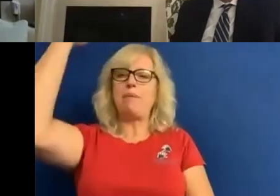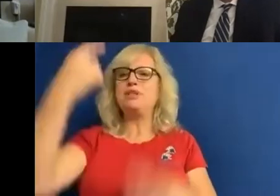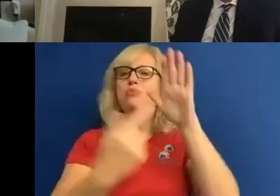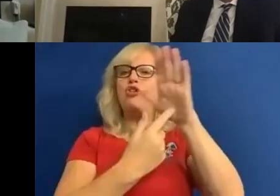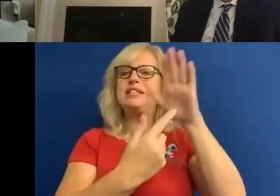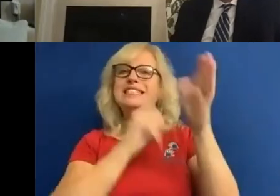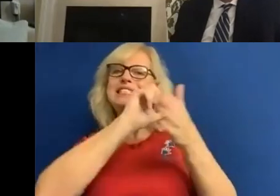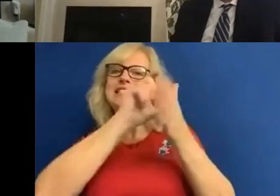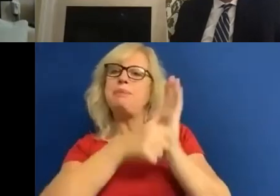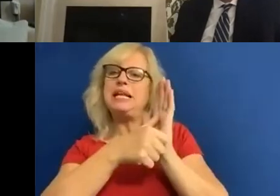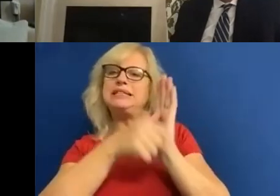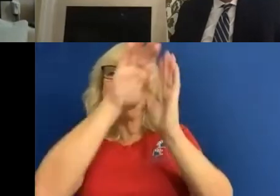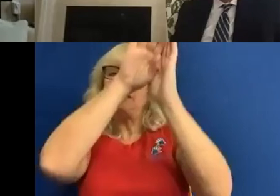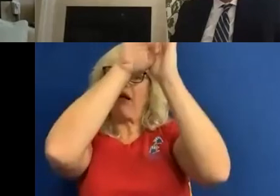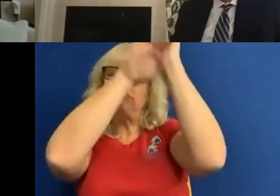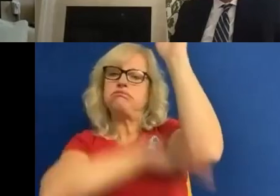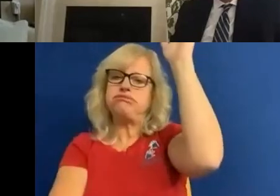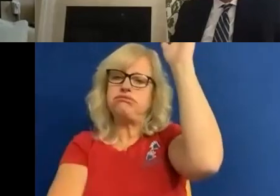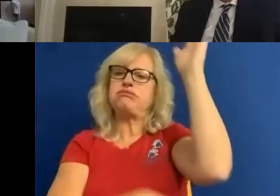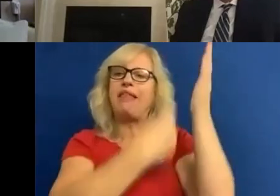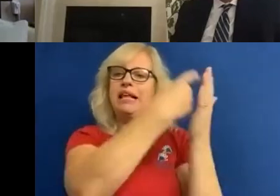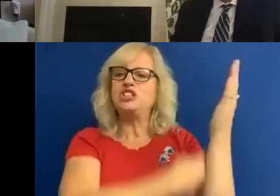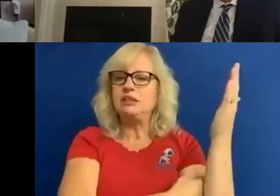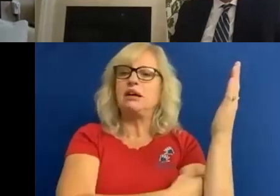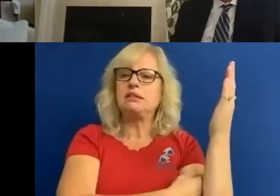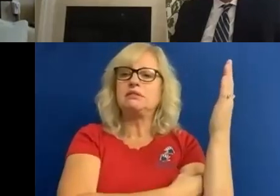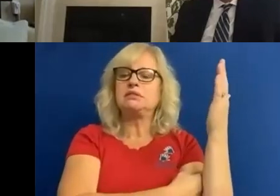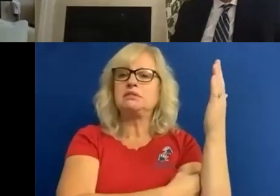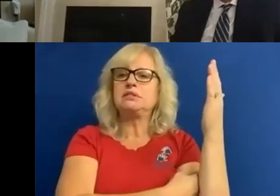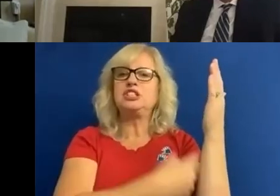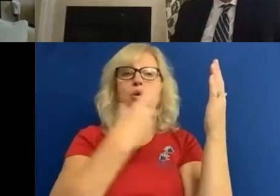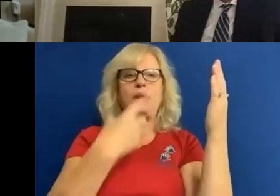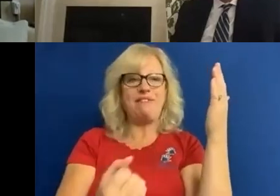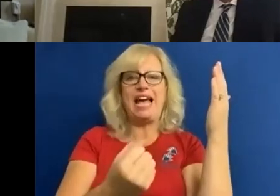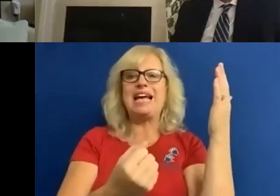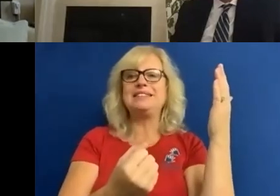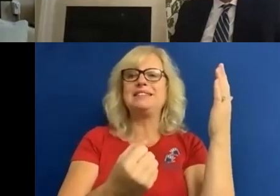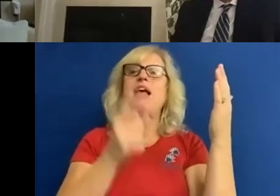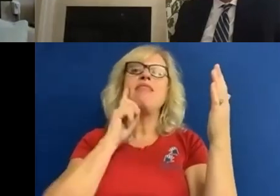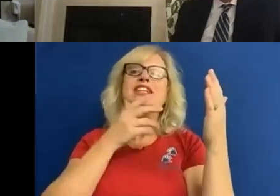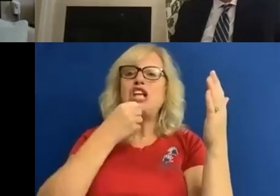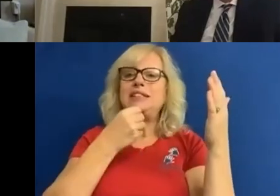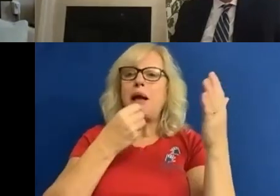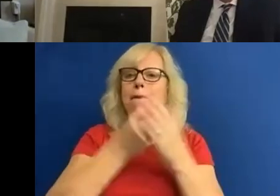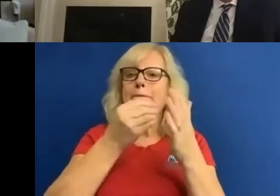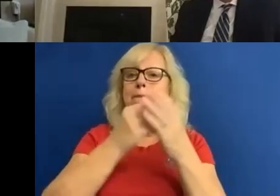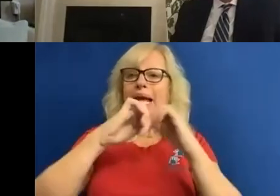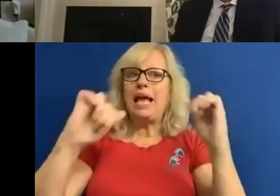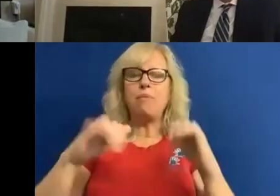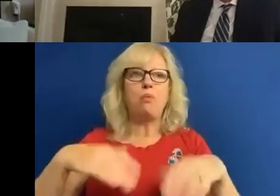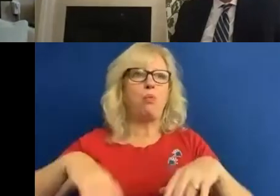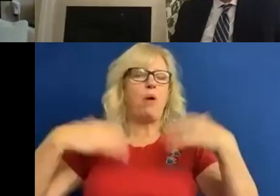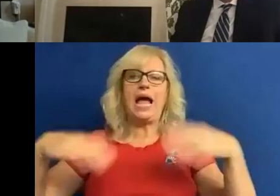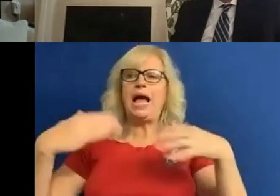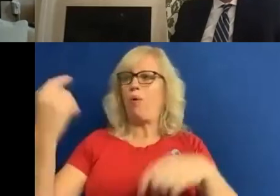still comes way down the agenda. So we've had the gender pay gap. we've And boy didn't that make a difference. I mean that year when I was